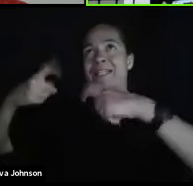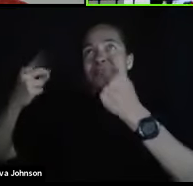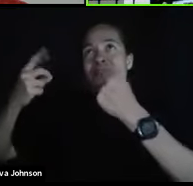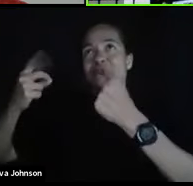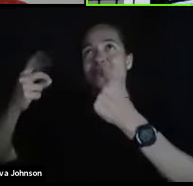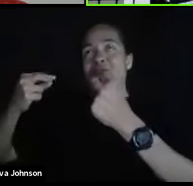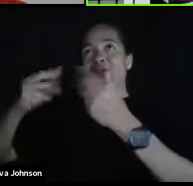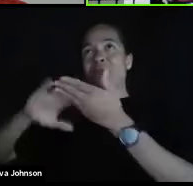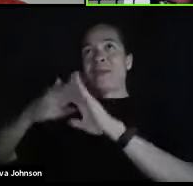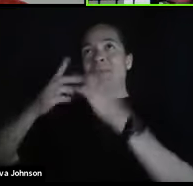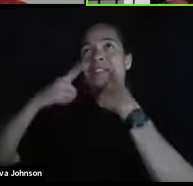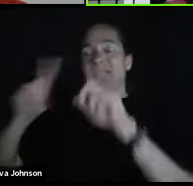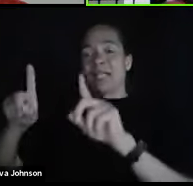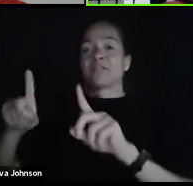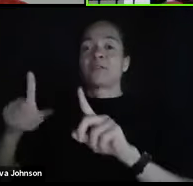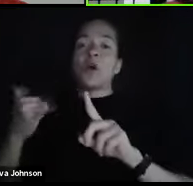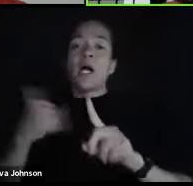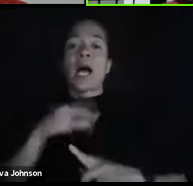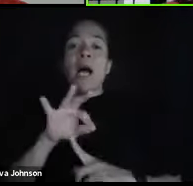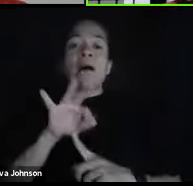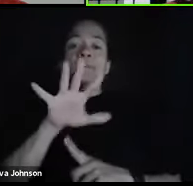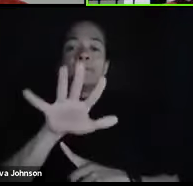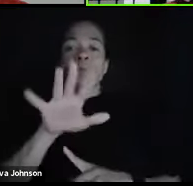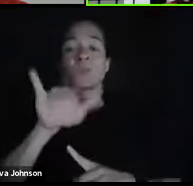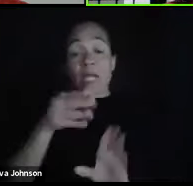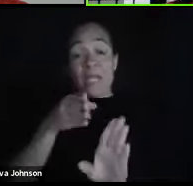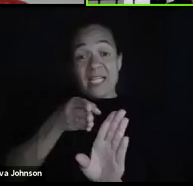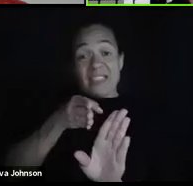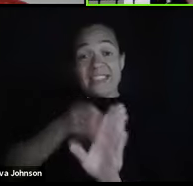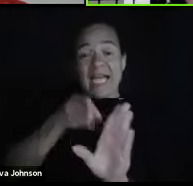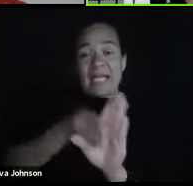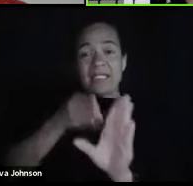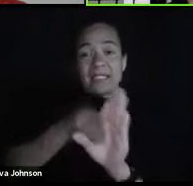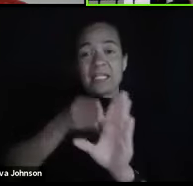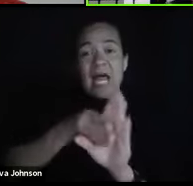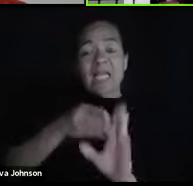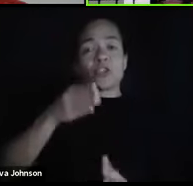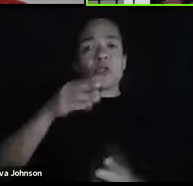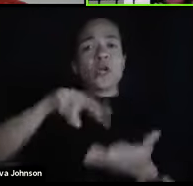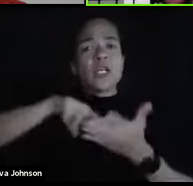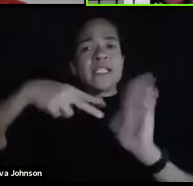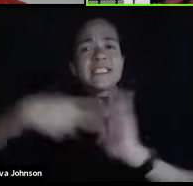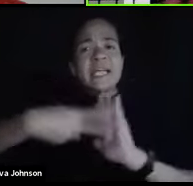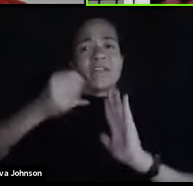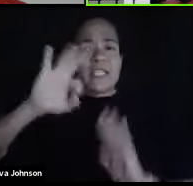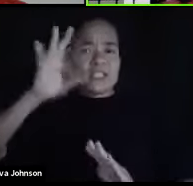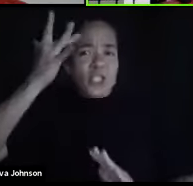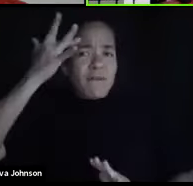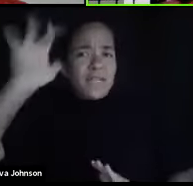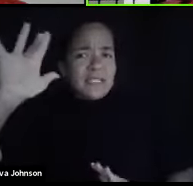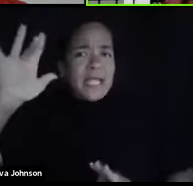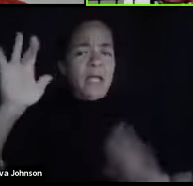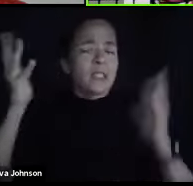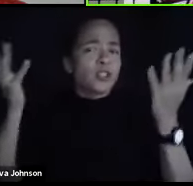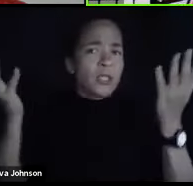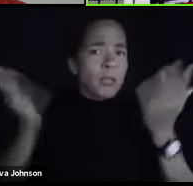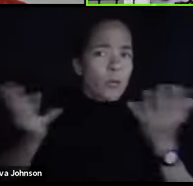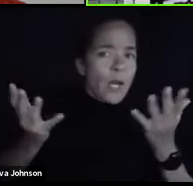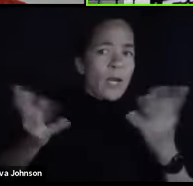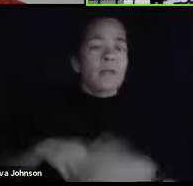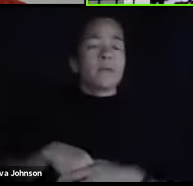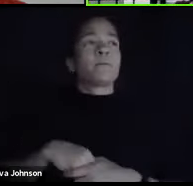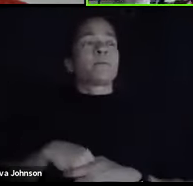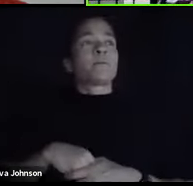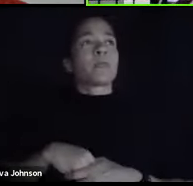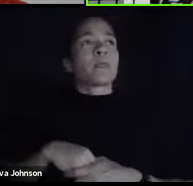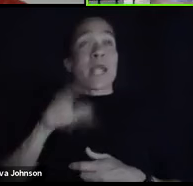now, and that is what the psychological definition of intelligence is the psychological and this combines